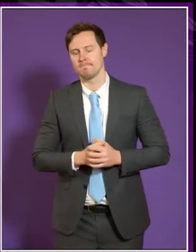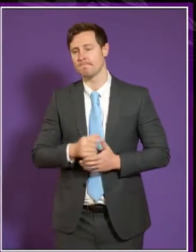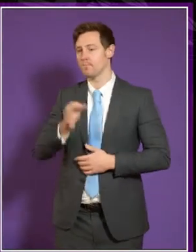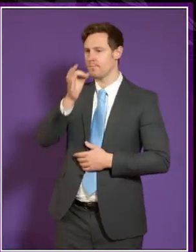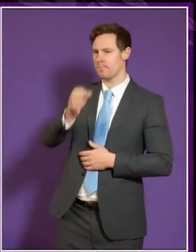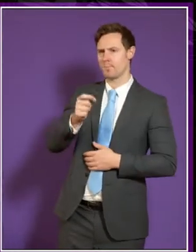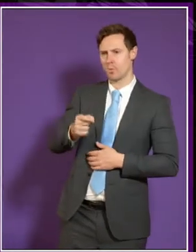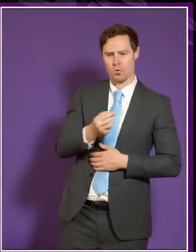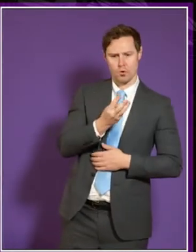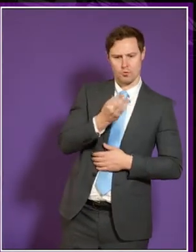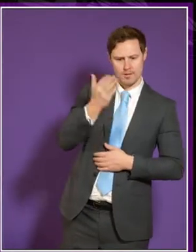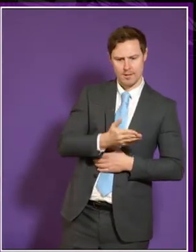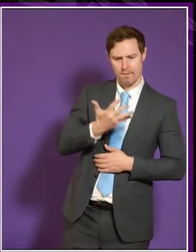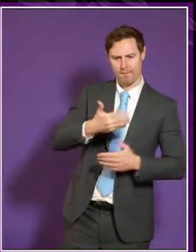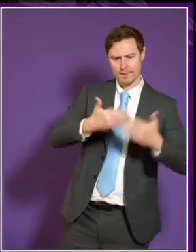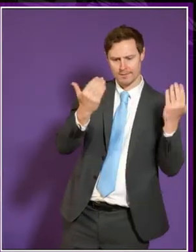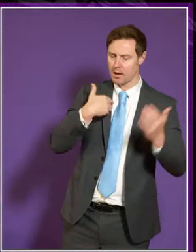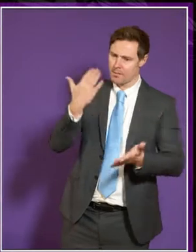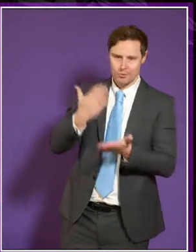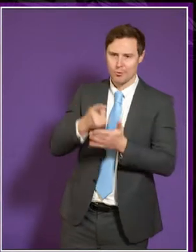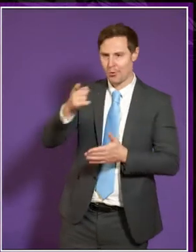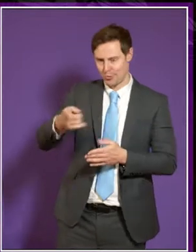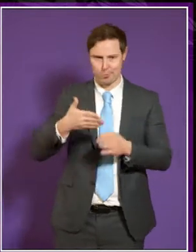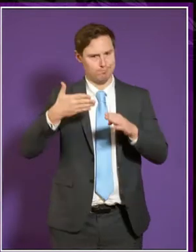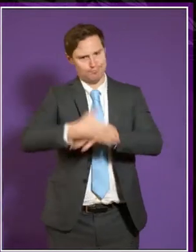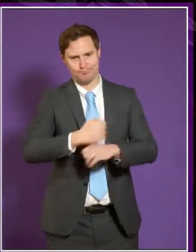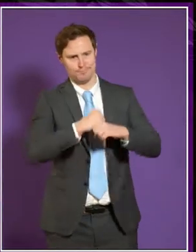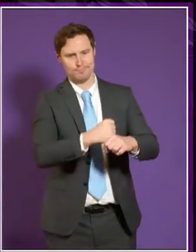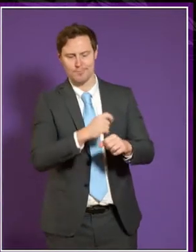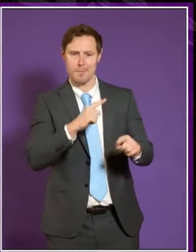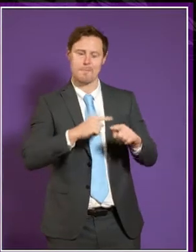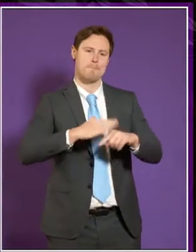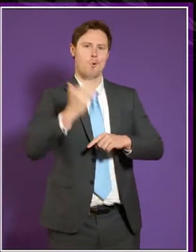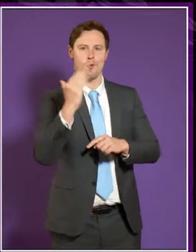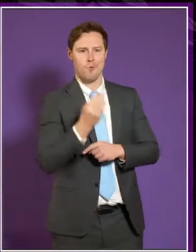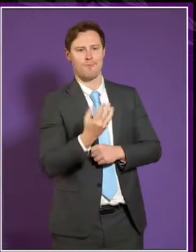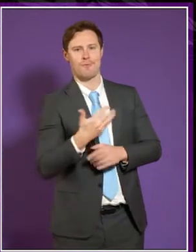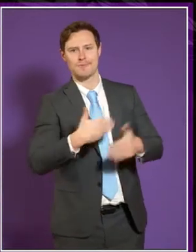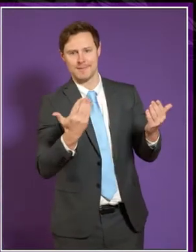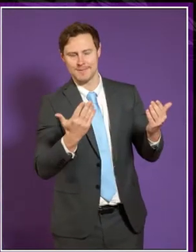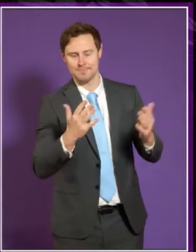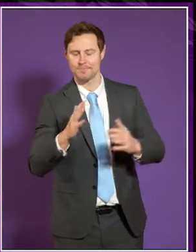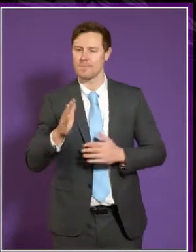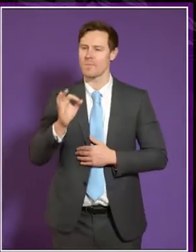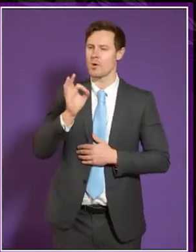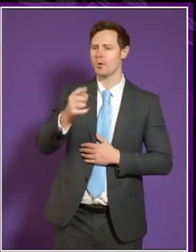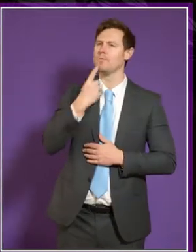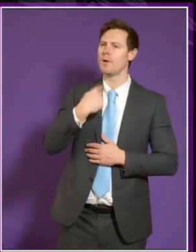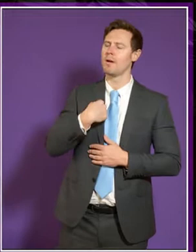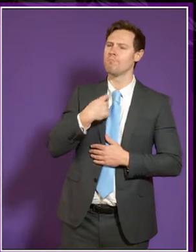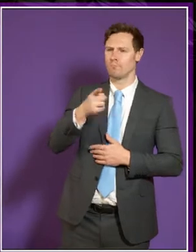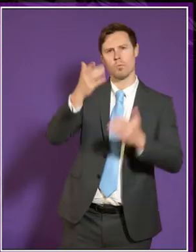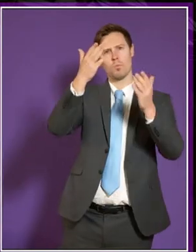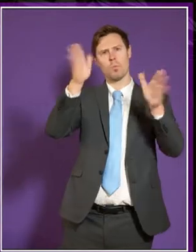to five days, which I have no doubt that you do spend a lot more time than that on it. In respect of the widening access, what would you say